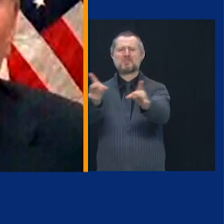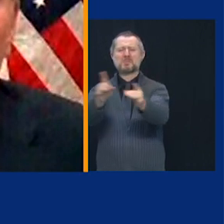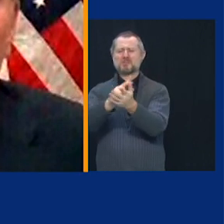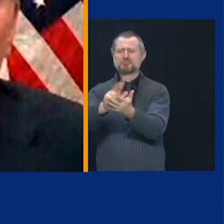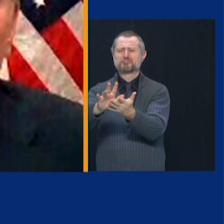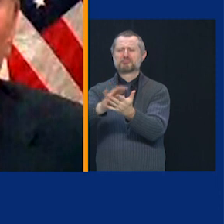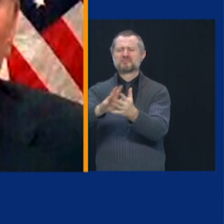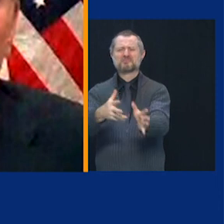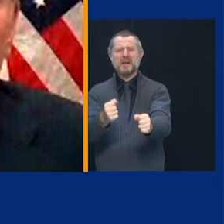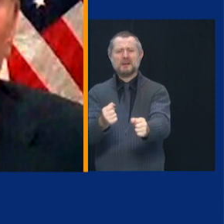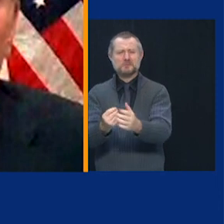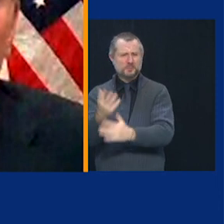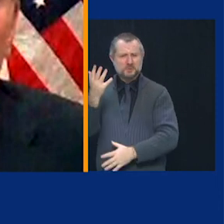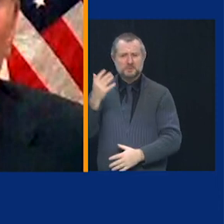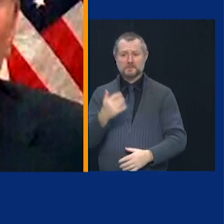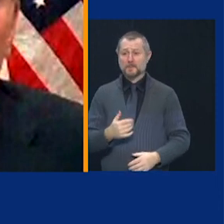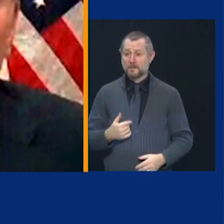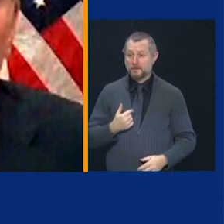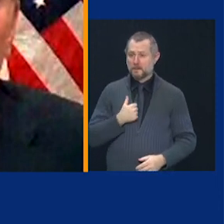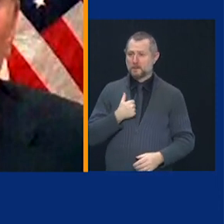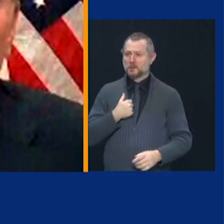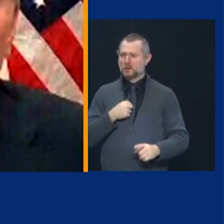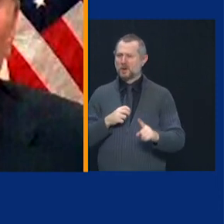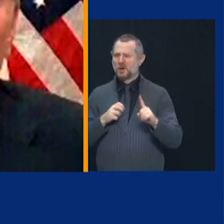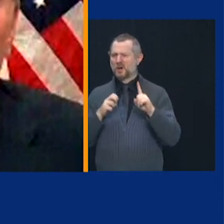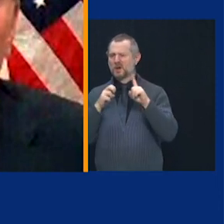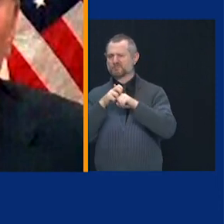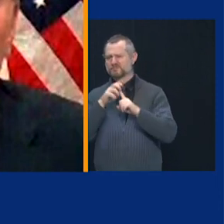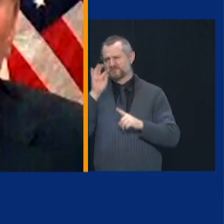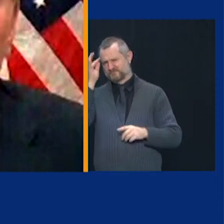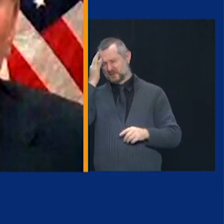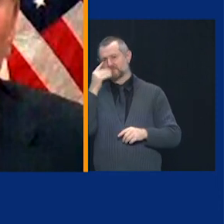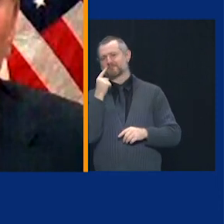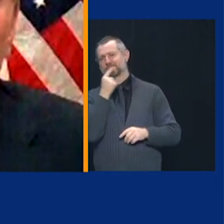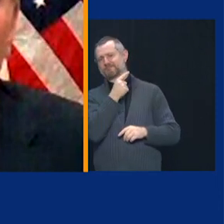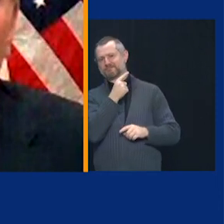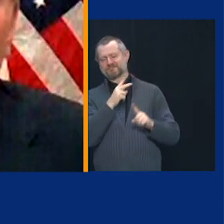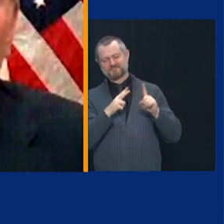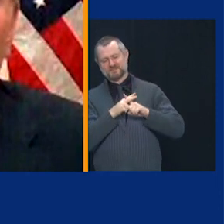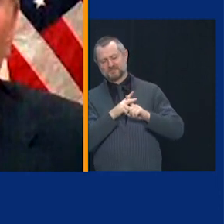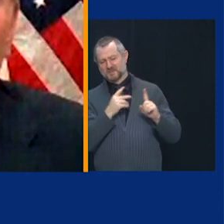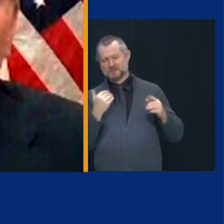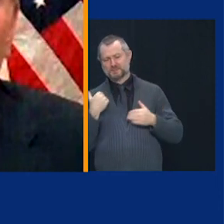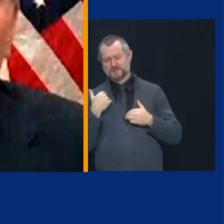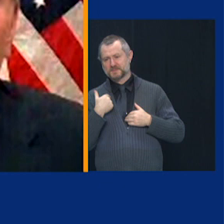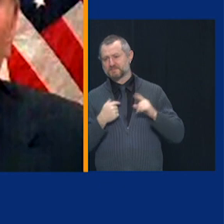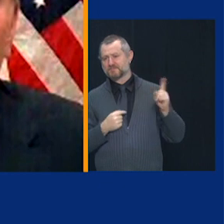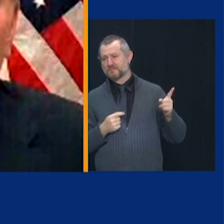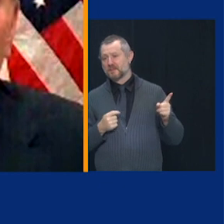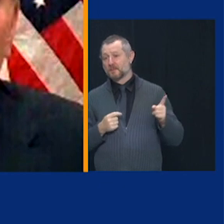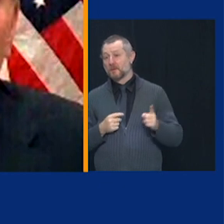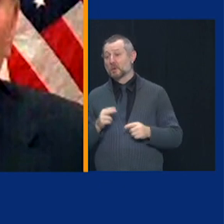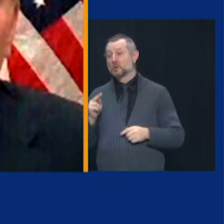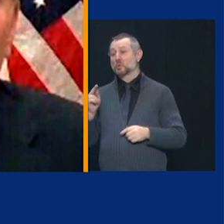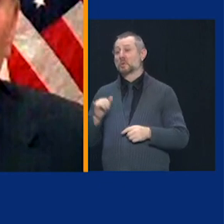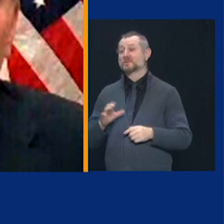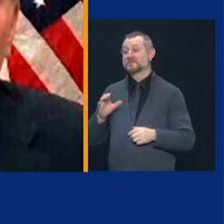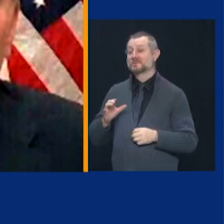And I do hold the federal government responsible. New York City, New York State, we don't do international